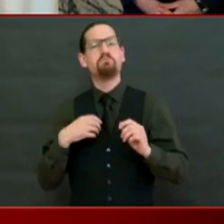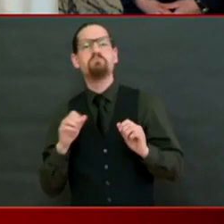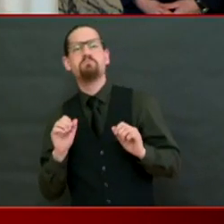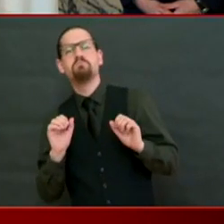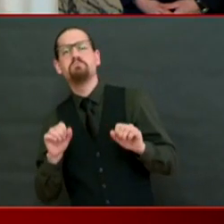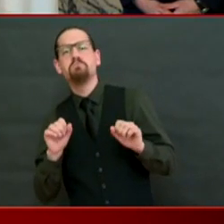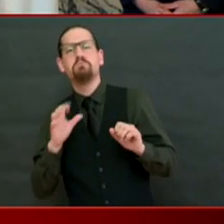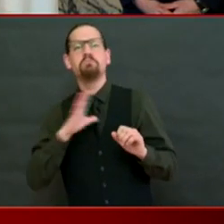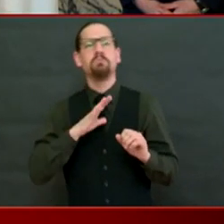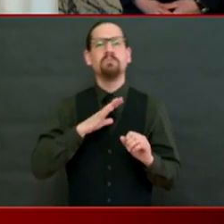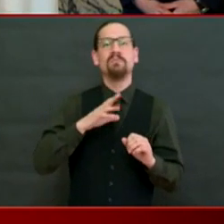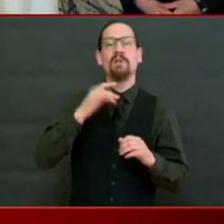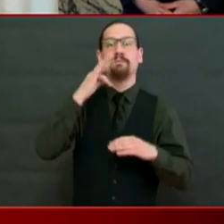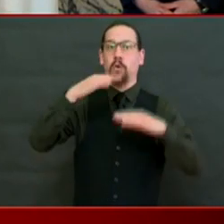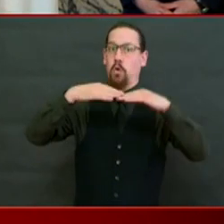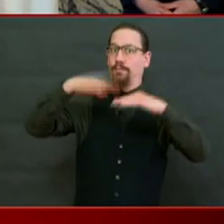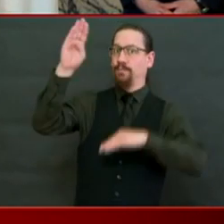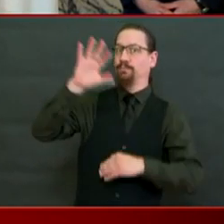rescheduling.